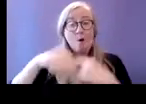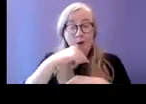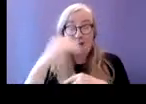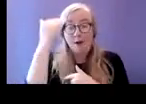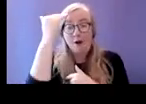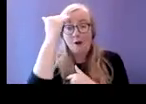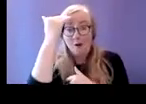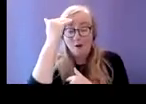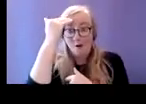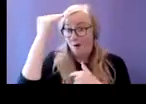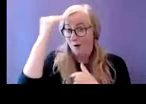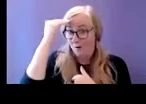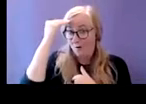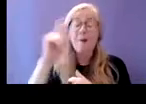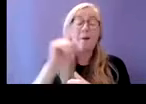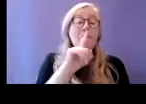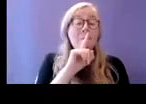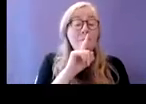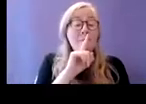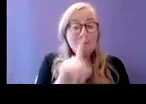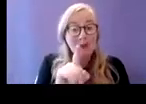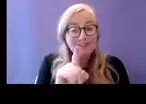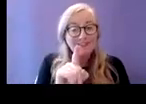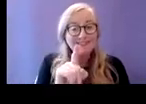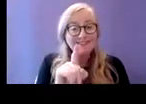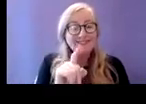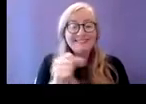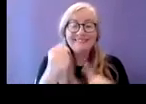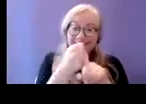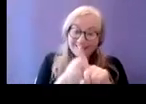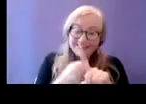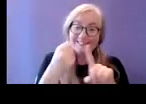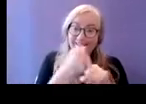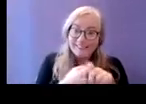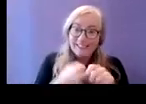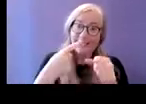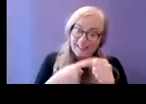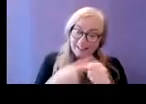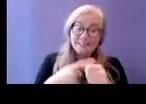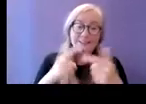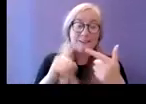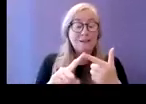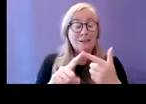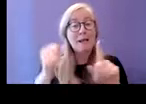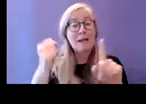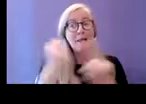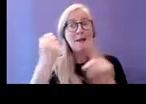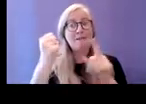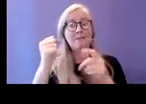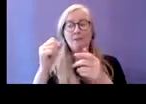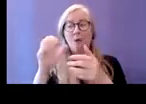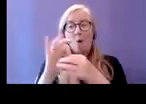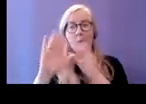don't think it can be emphasised enough the impact of homelessness in itself and the homeless system